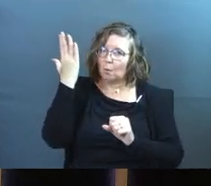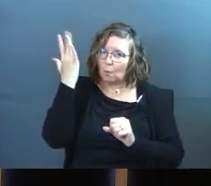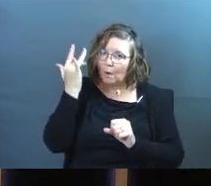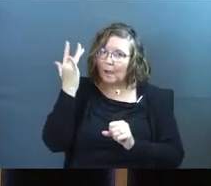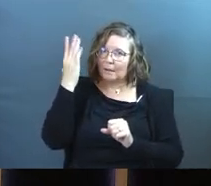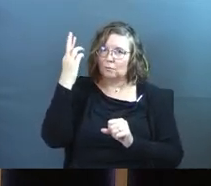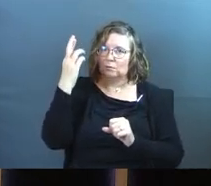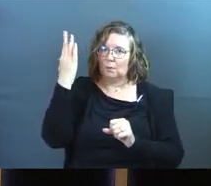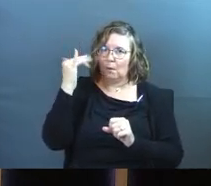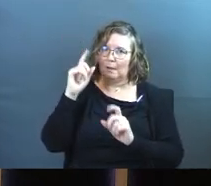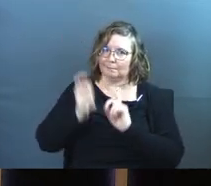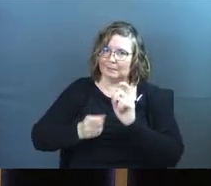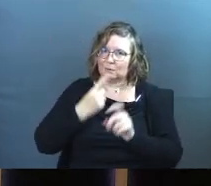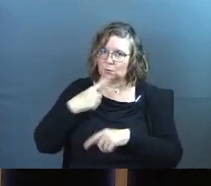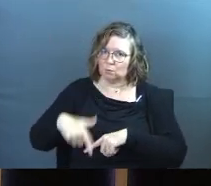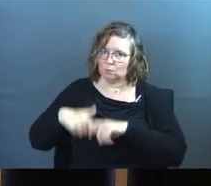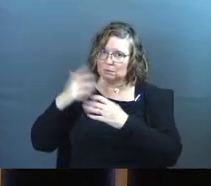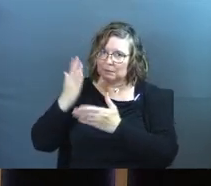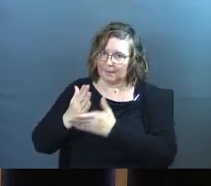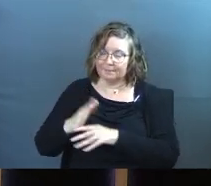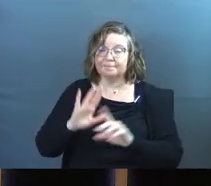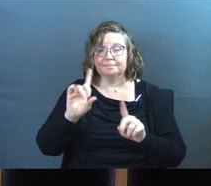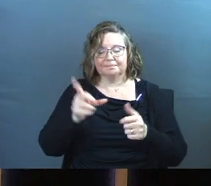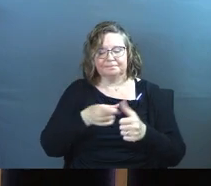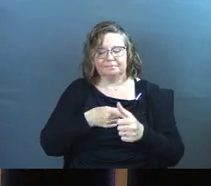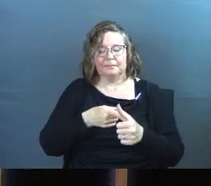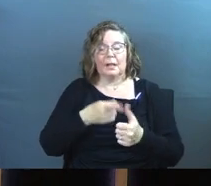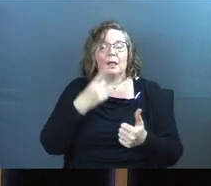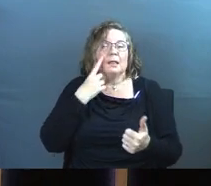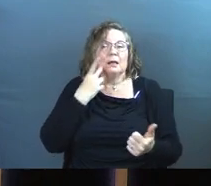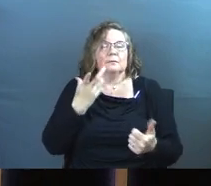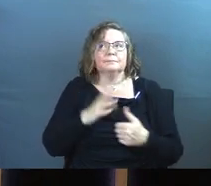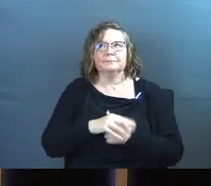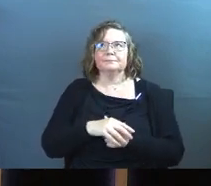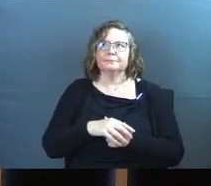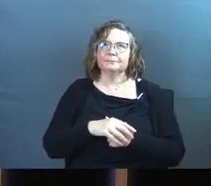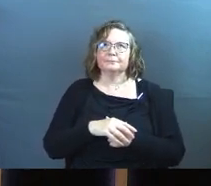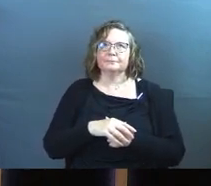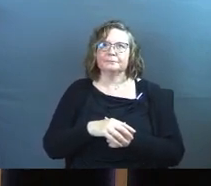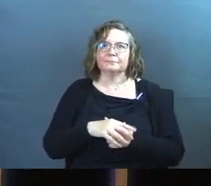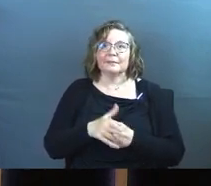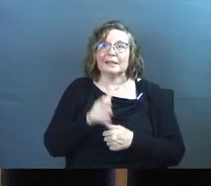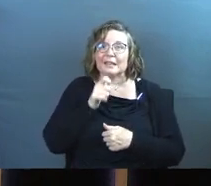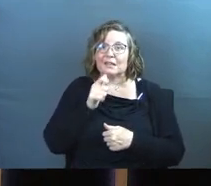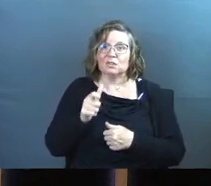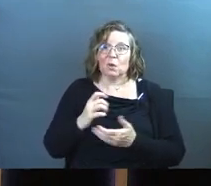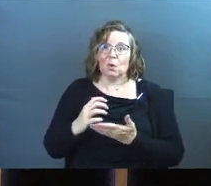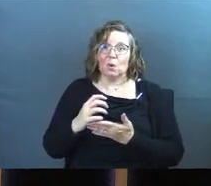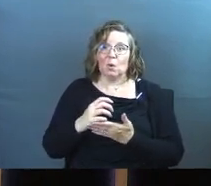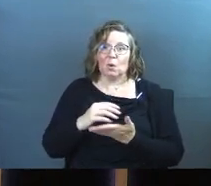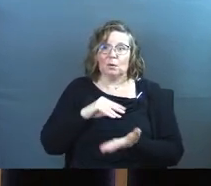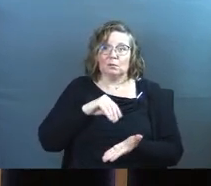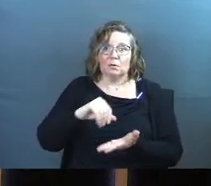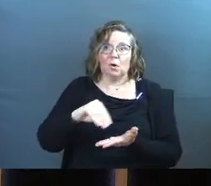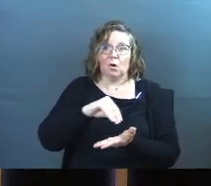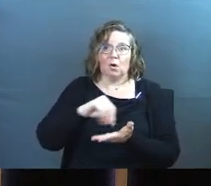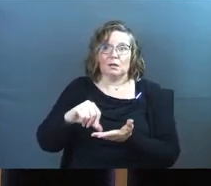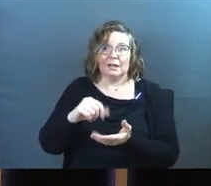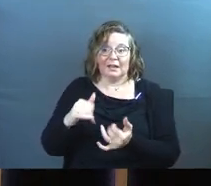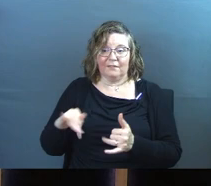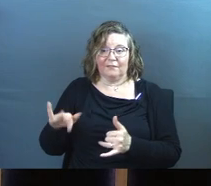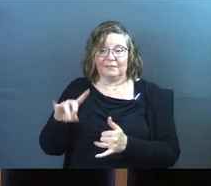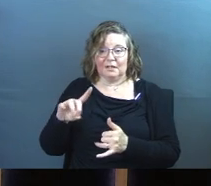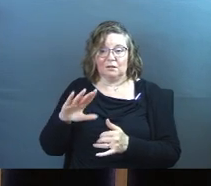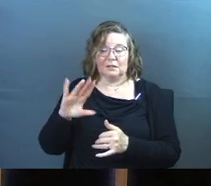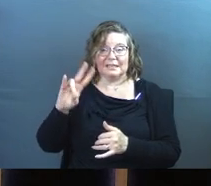guesses? Here's some guesses. Like you imagine they don't cultivate that field. The seventh